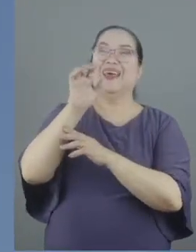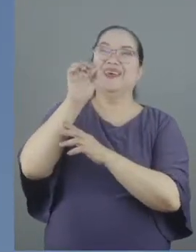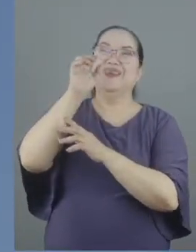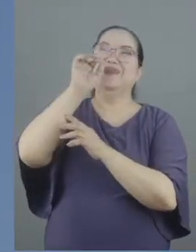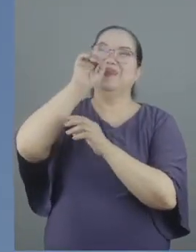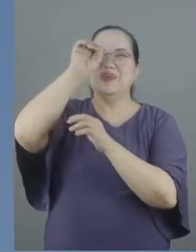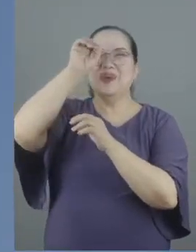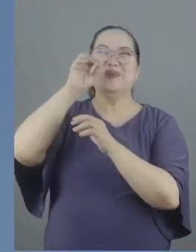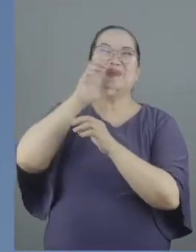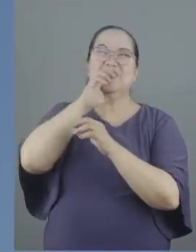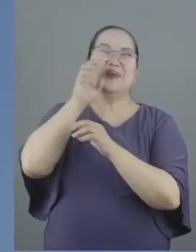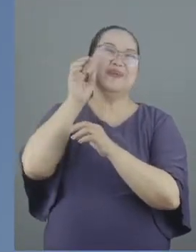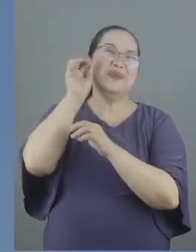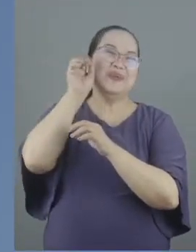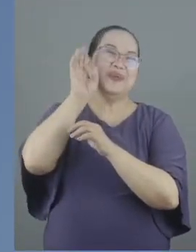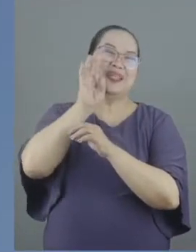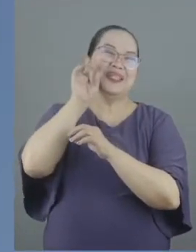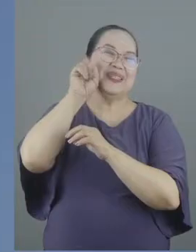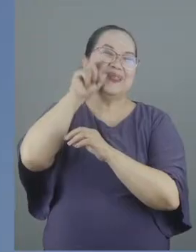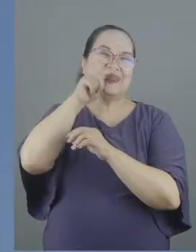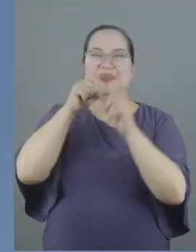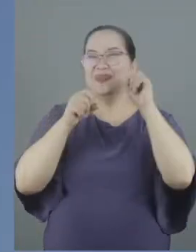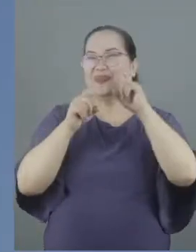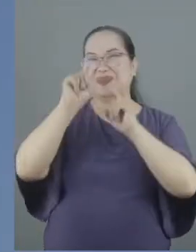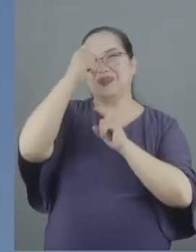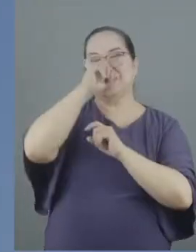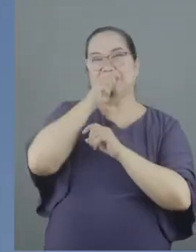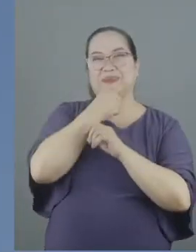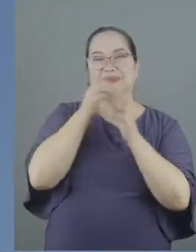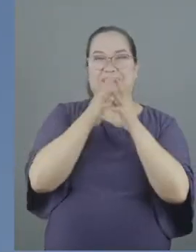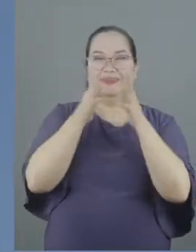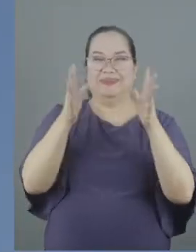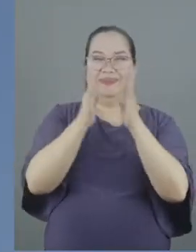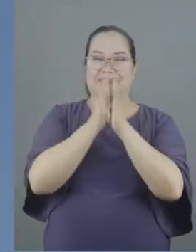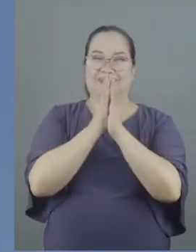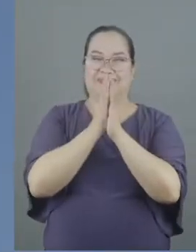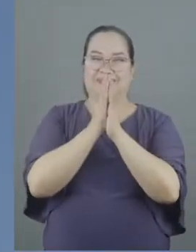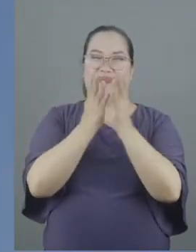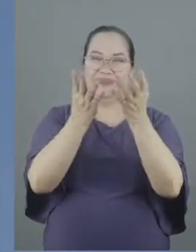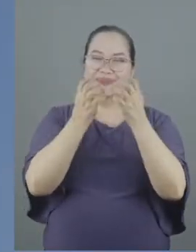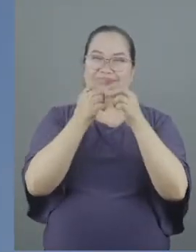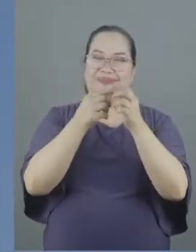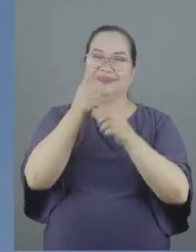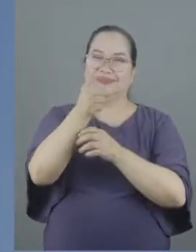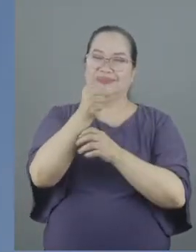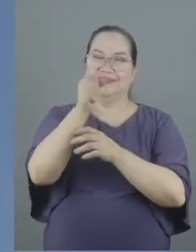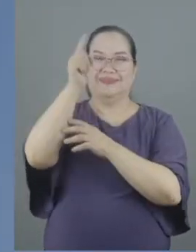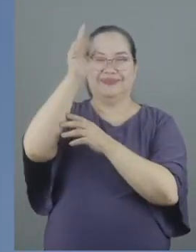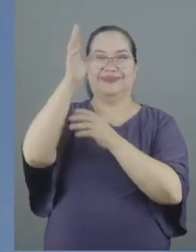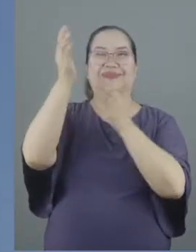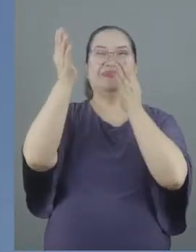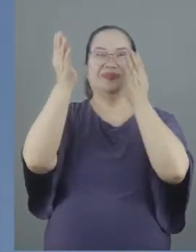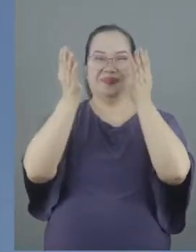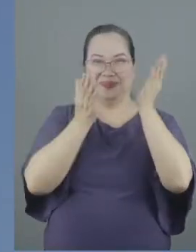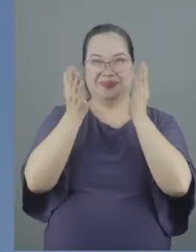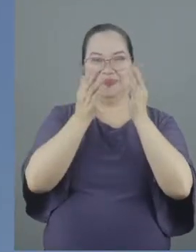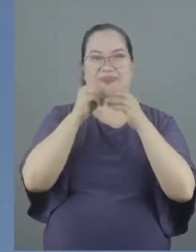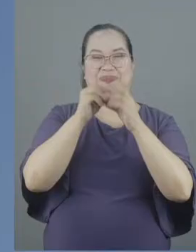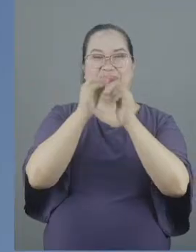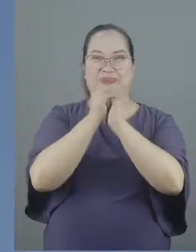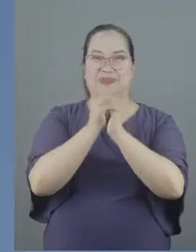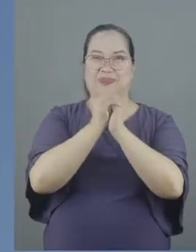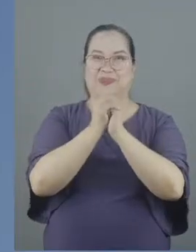women's ministry. With much prayer and of course, dying to self, God called me to serve in the worship